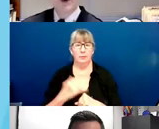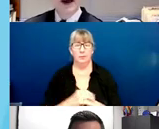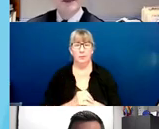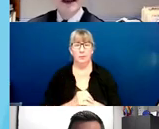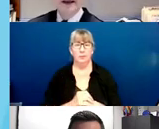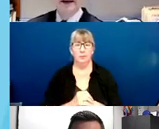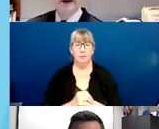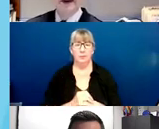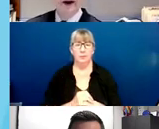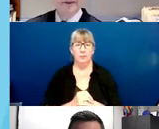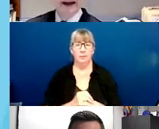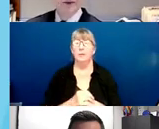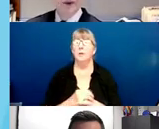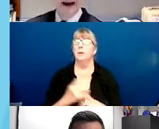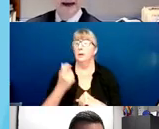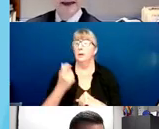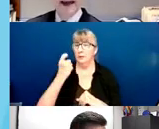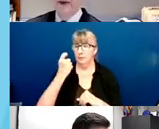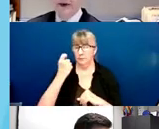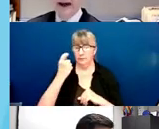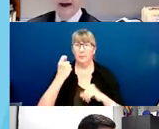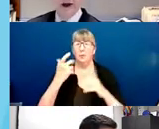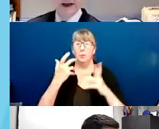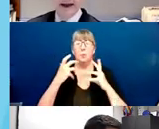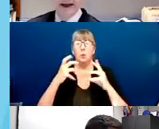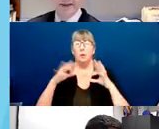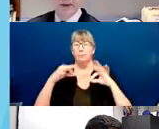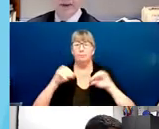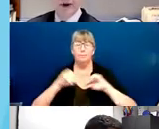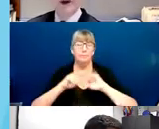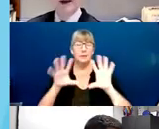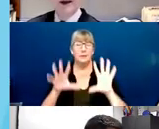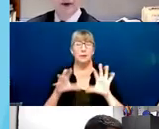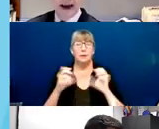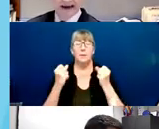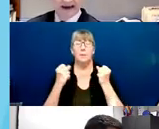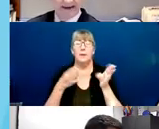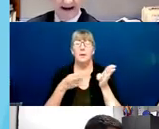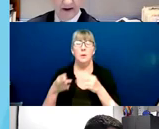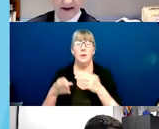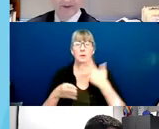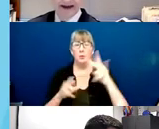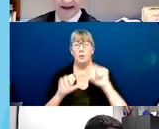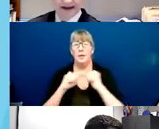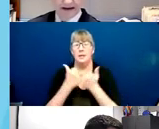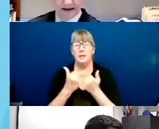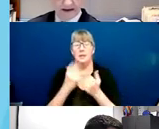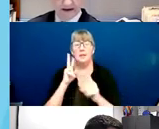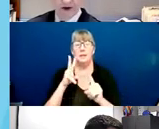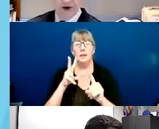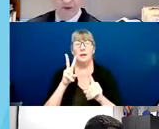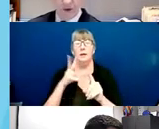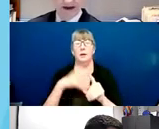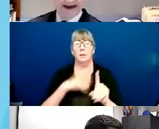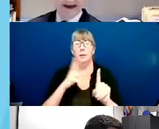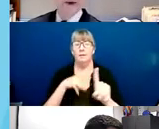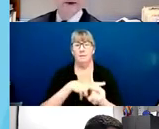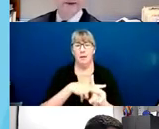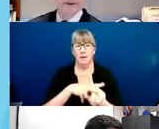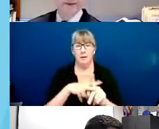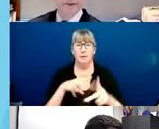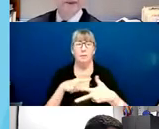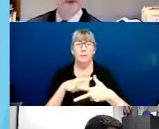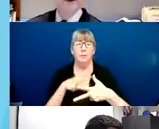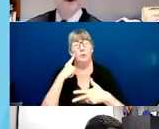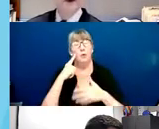We want to make clear that there are many ways and three agencies by which you can interact to file a complaint. For example,